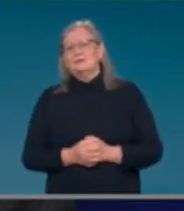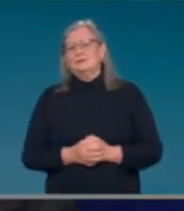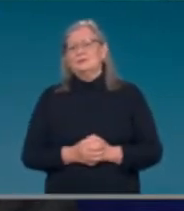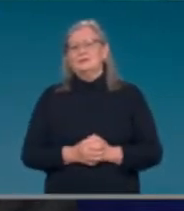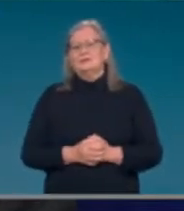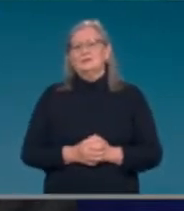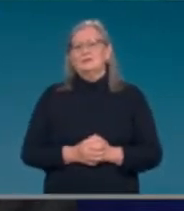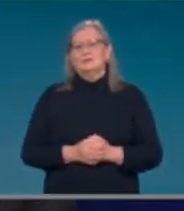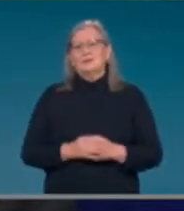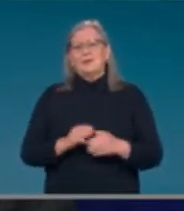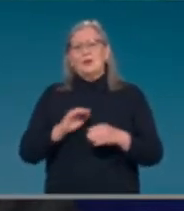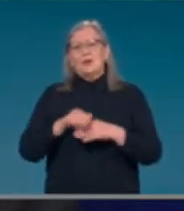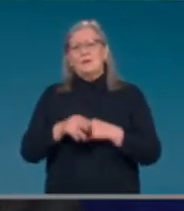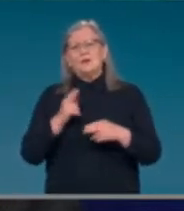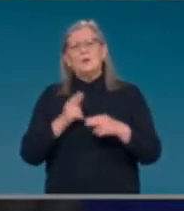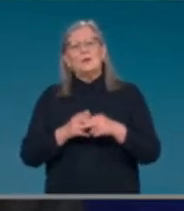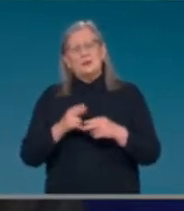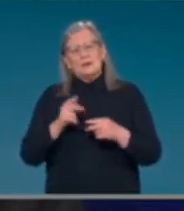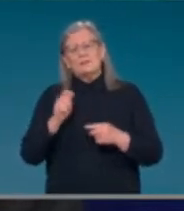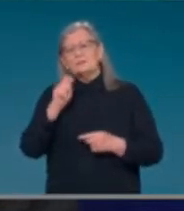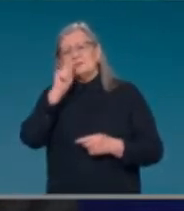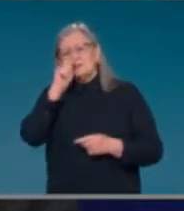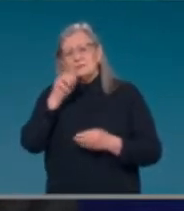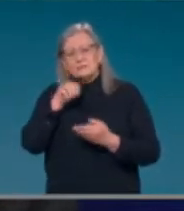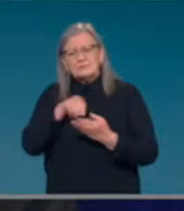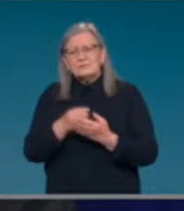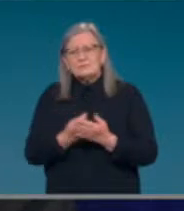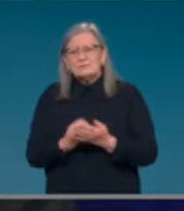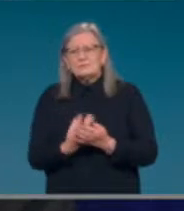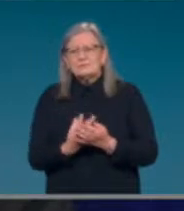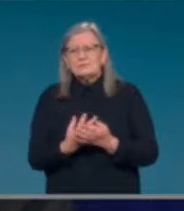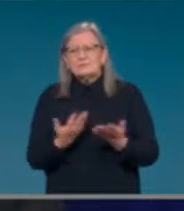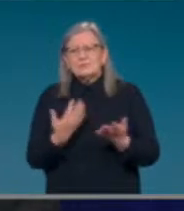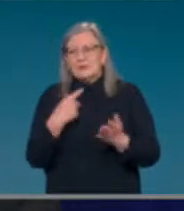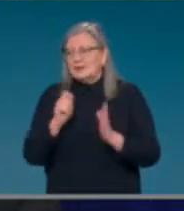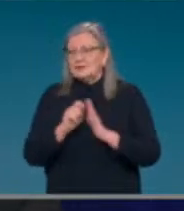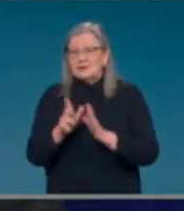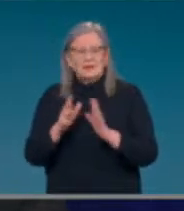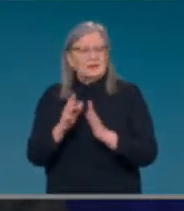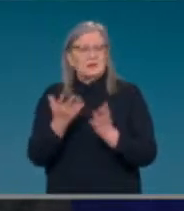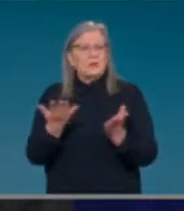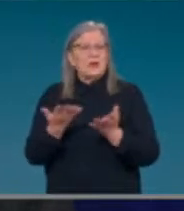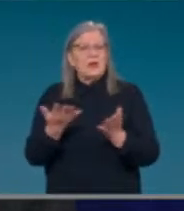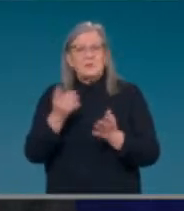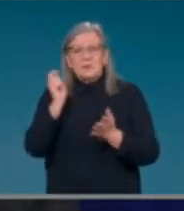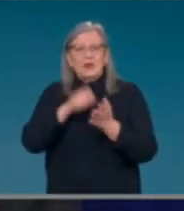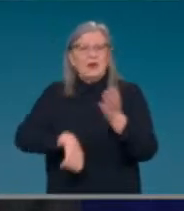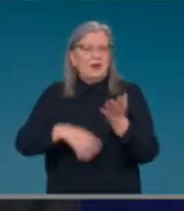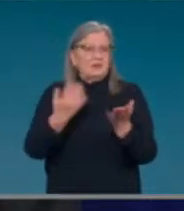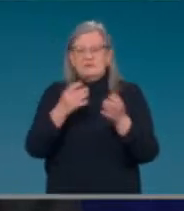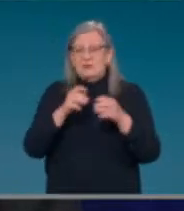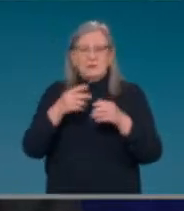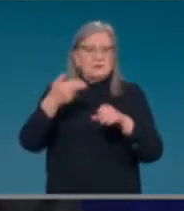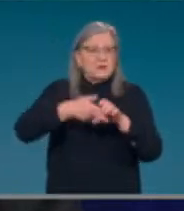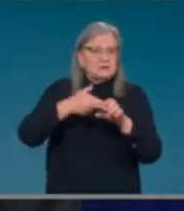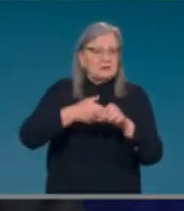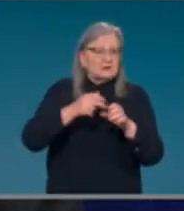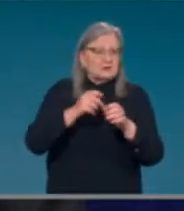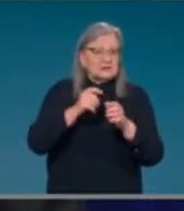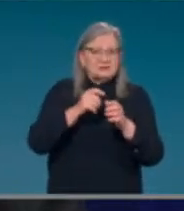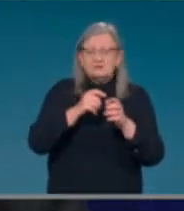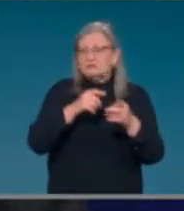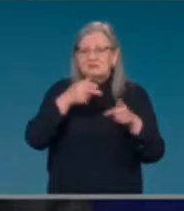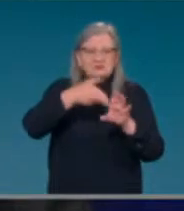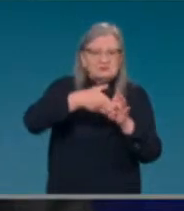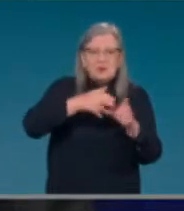to where they can be sold, including online, convenience stores, petrol stations, anywhere. There are a few rules around the advertising of those